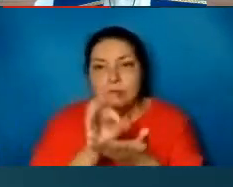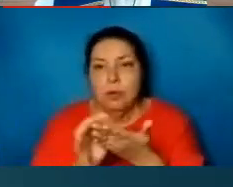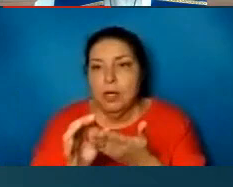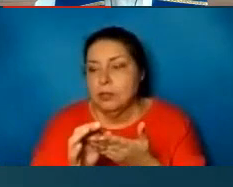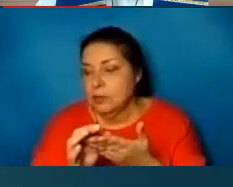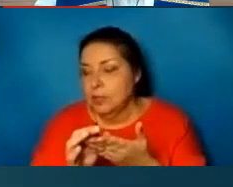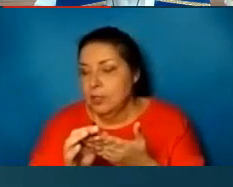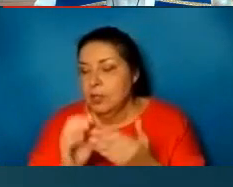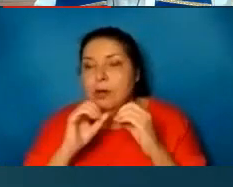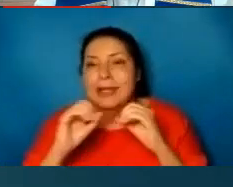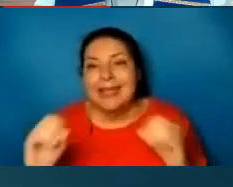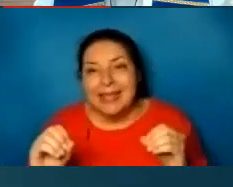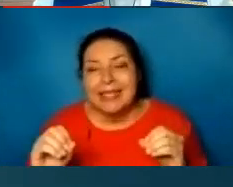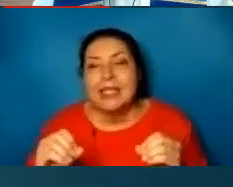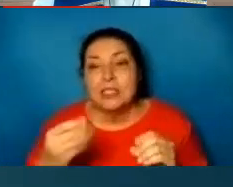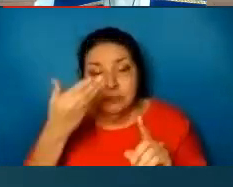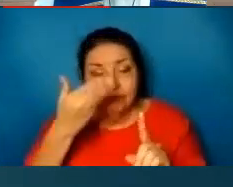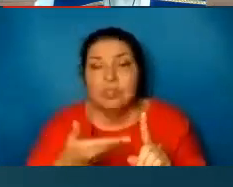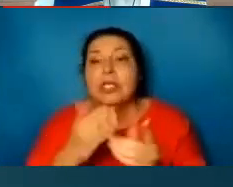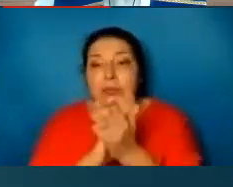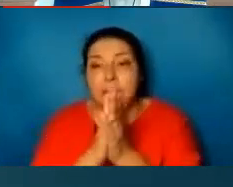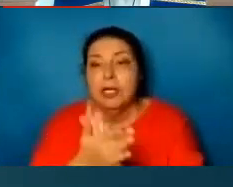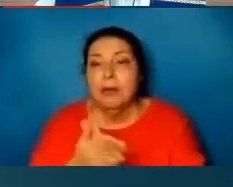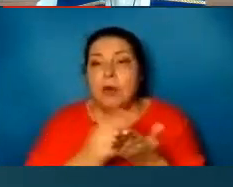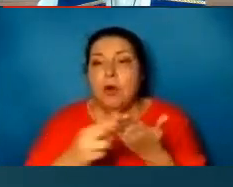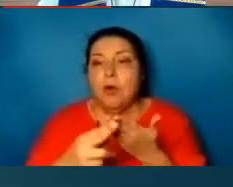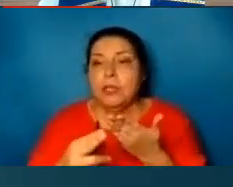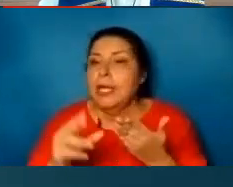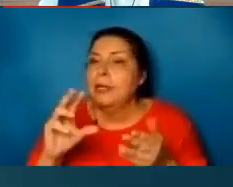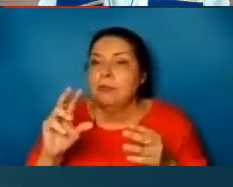such thing, that she might be holy and without blemish.